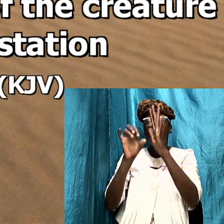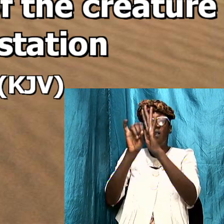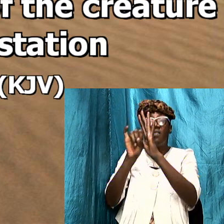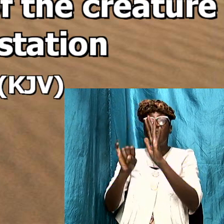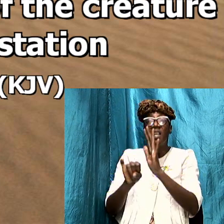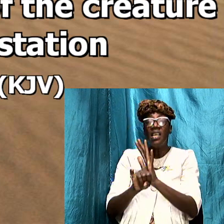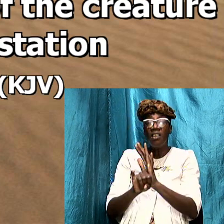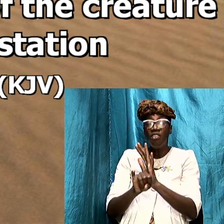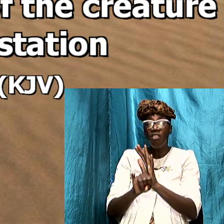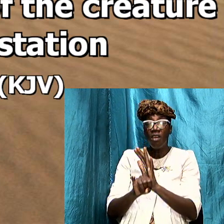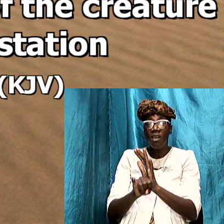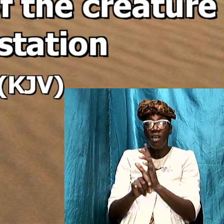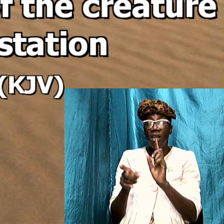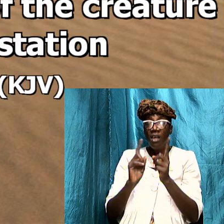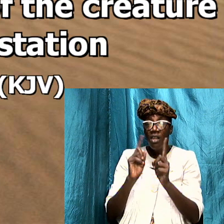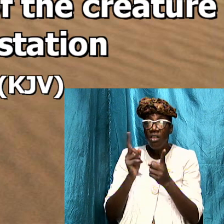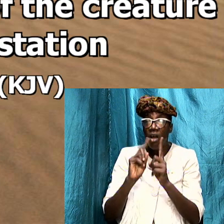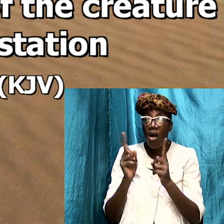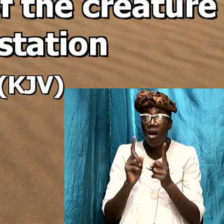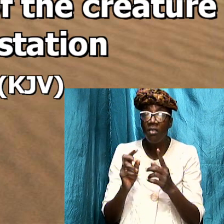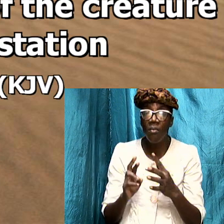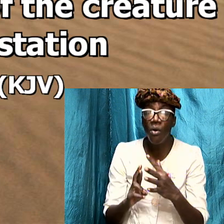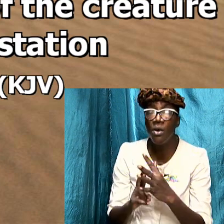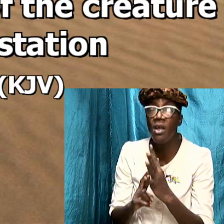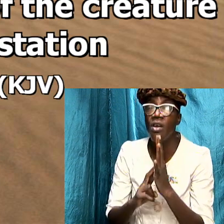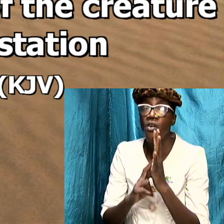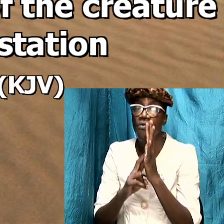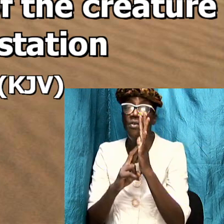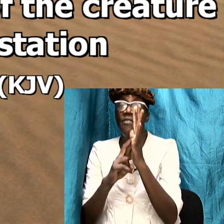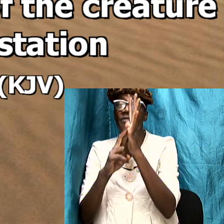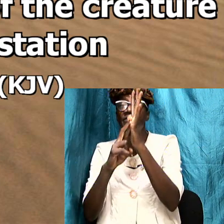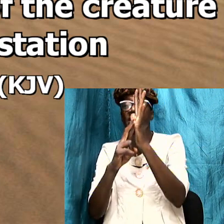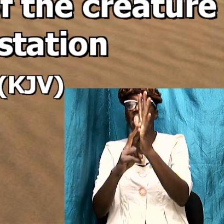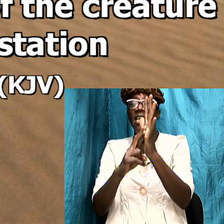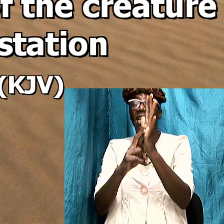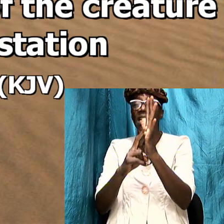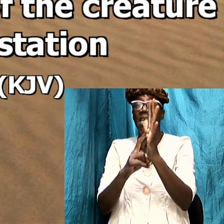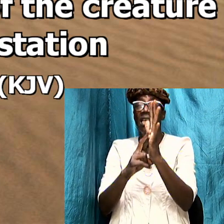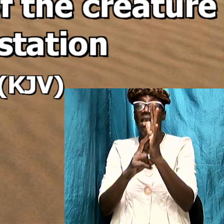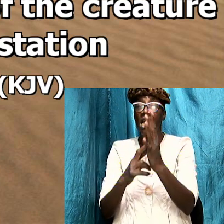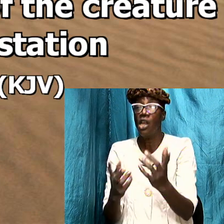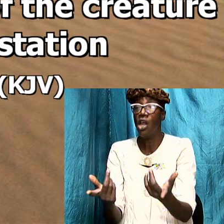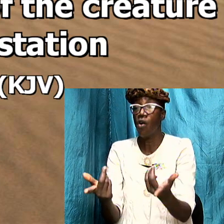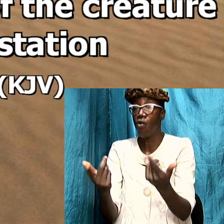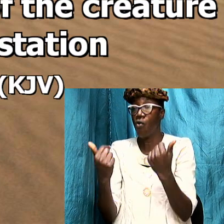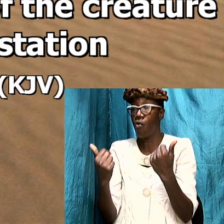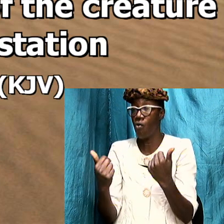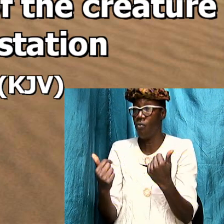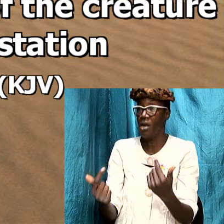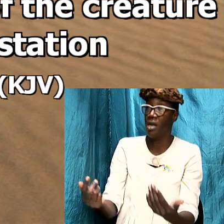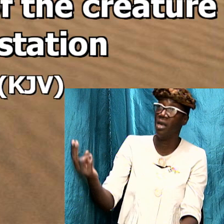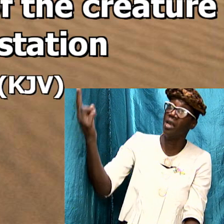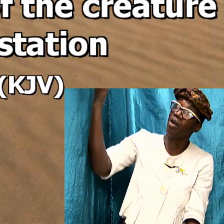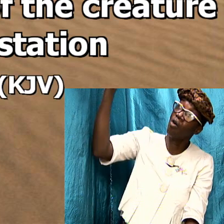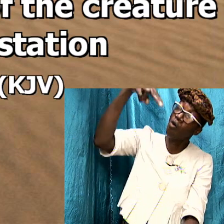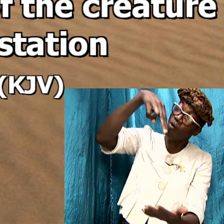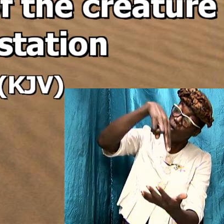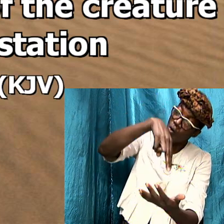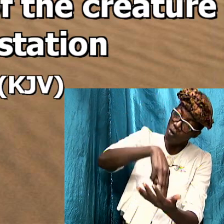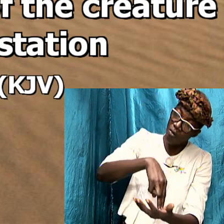it speaks to the revealing the soon appearing the manifestation